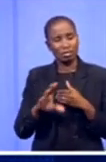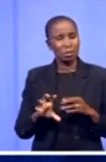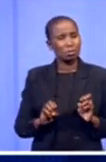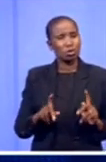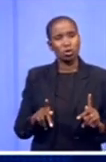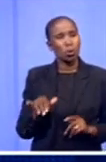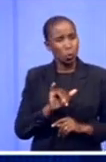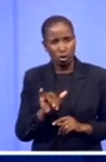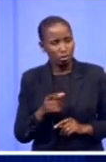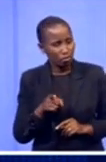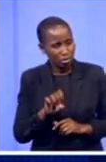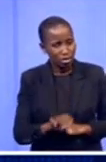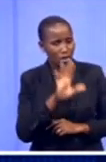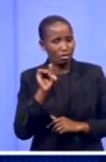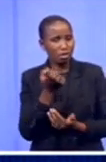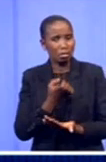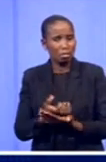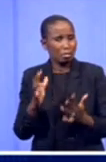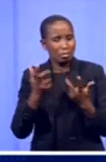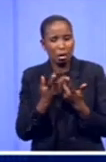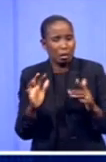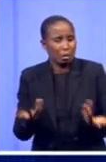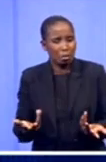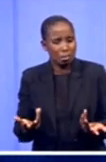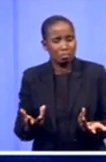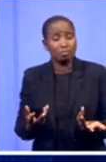how can we bring local investors alive to these?